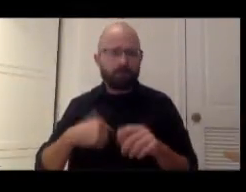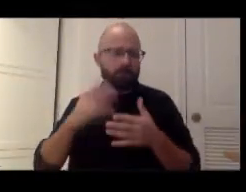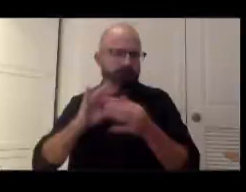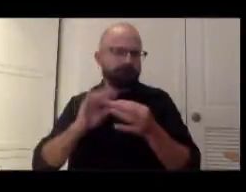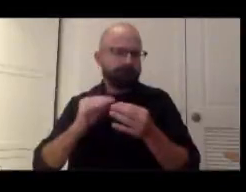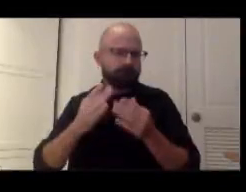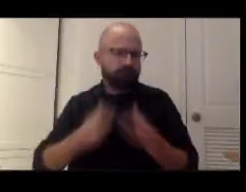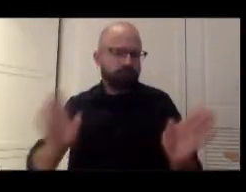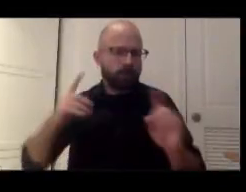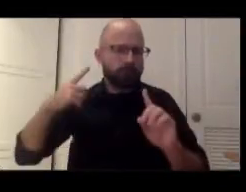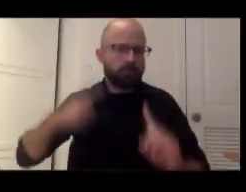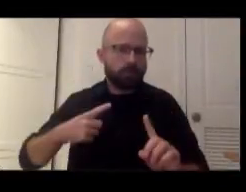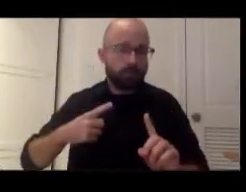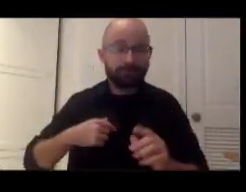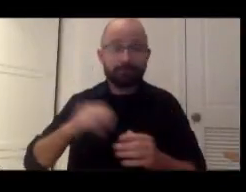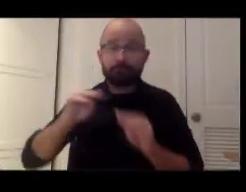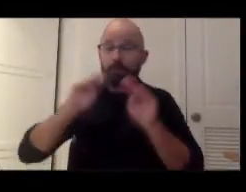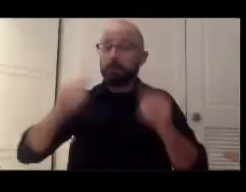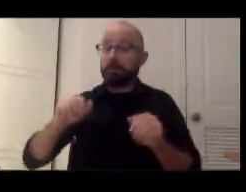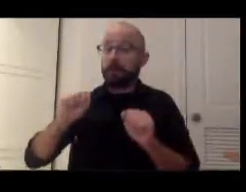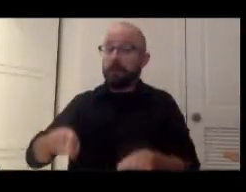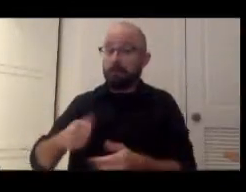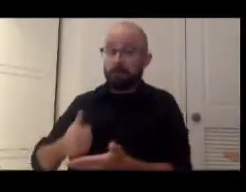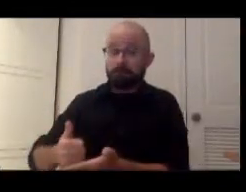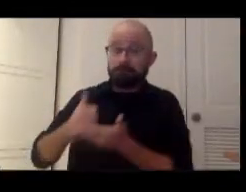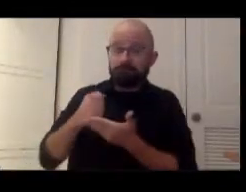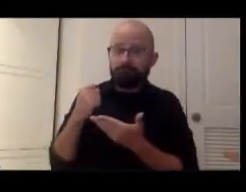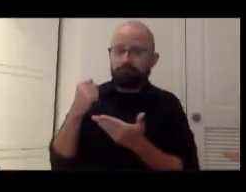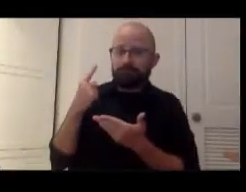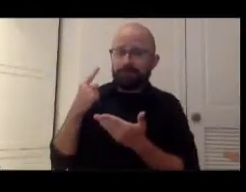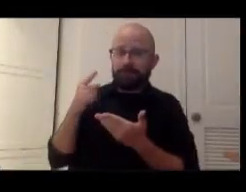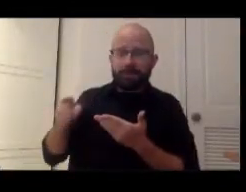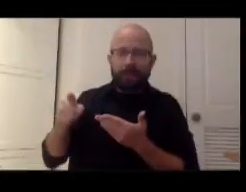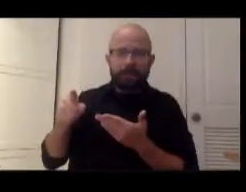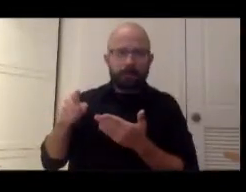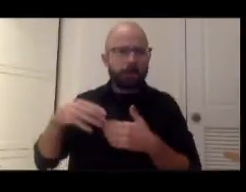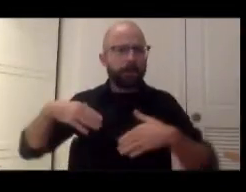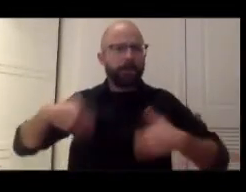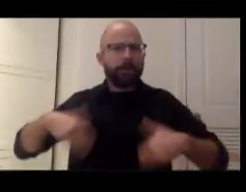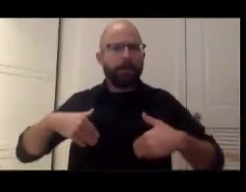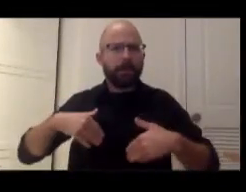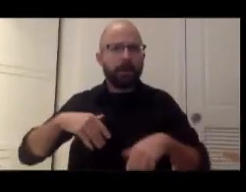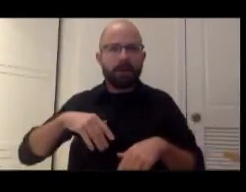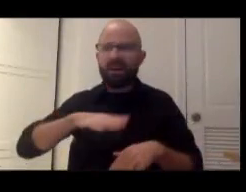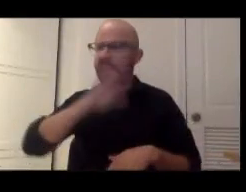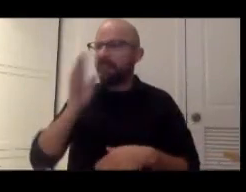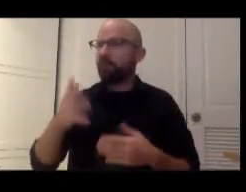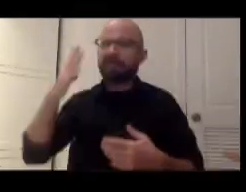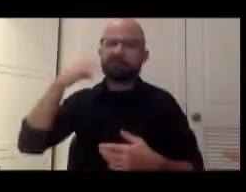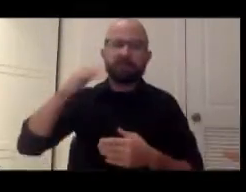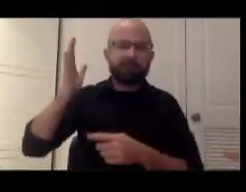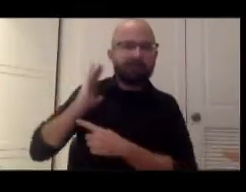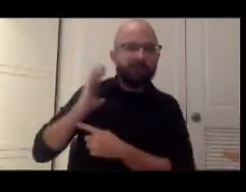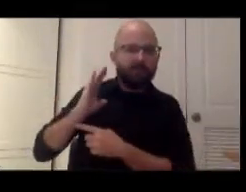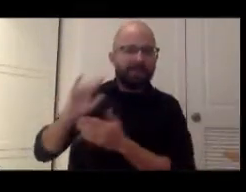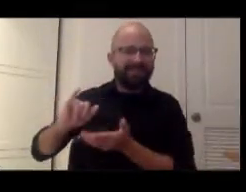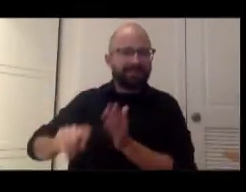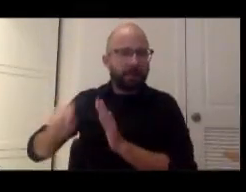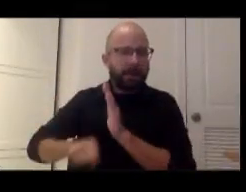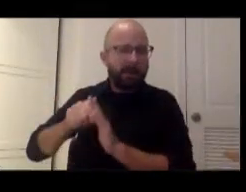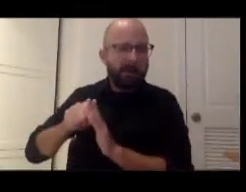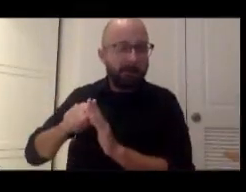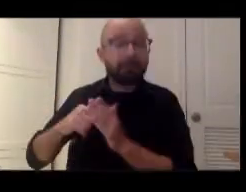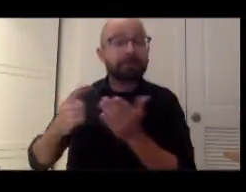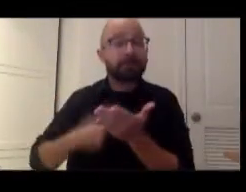can help us understand that this is a precedent in time, at least that's what I refer to it as. You know, sometimes we think of it as out of the